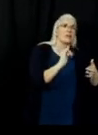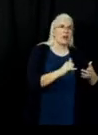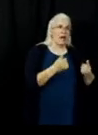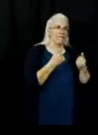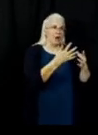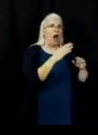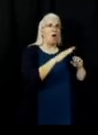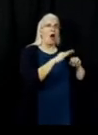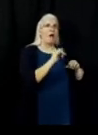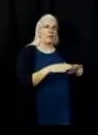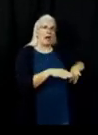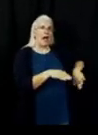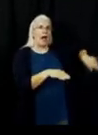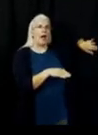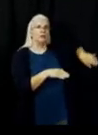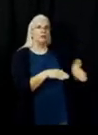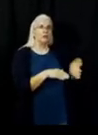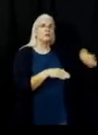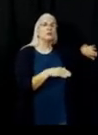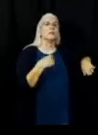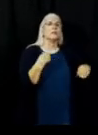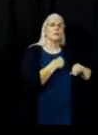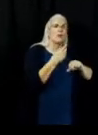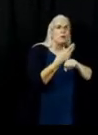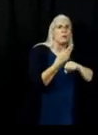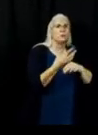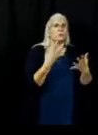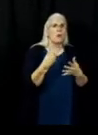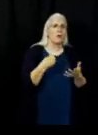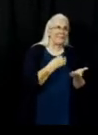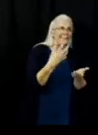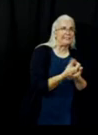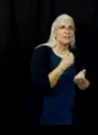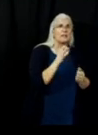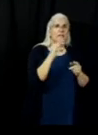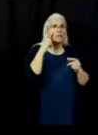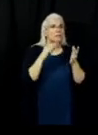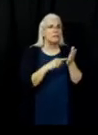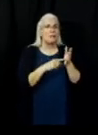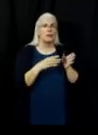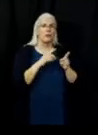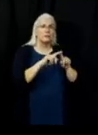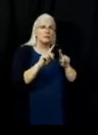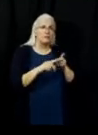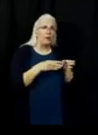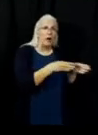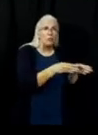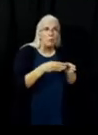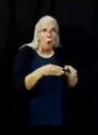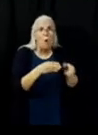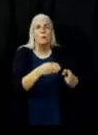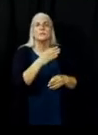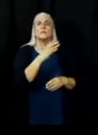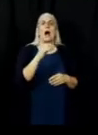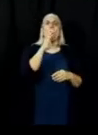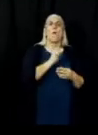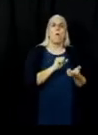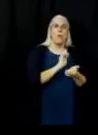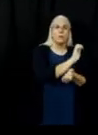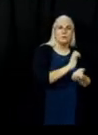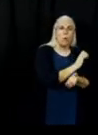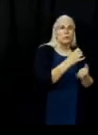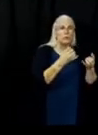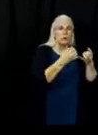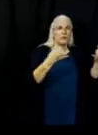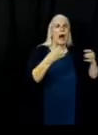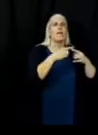of using road systems, some old dozer lines from the Chips fire, and some hand-line construction with our hotshot